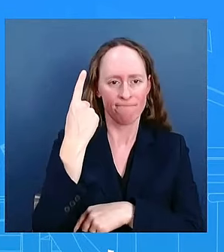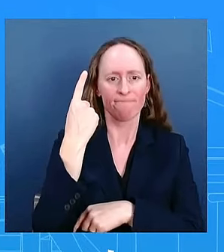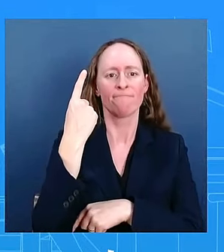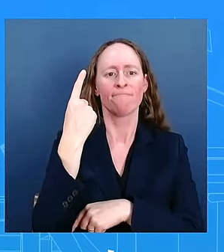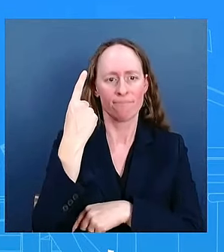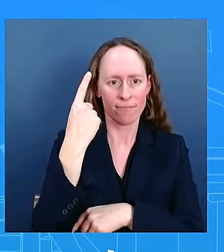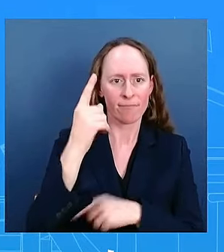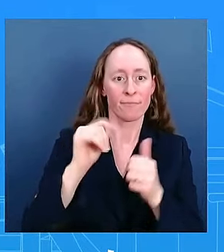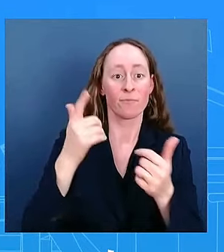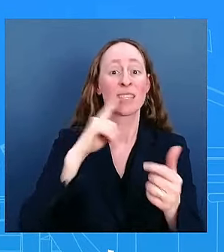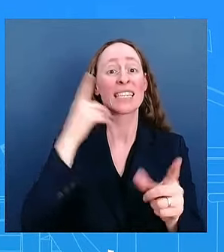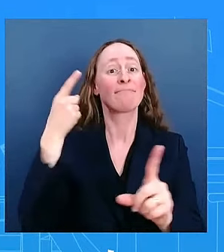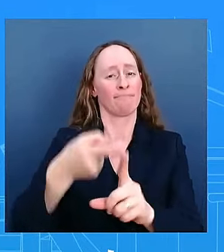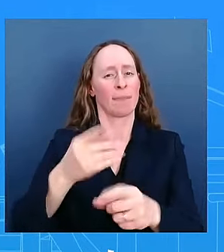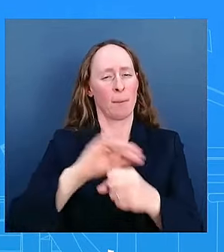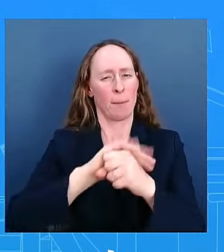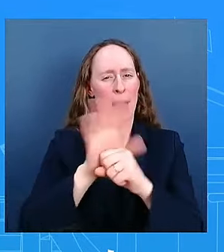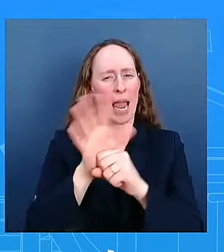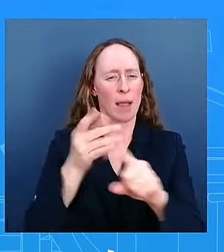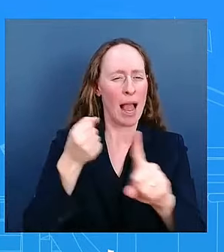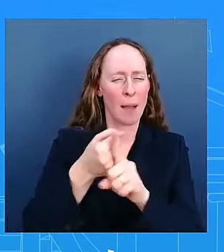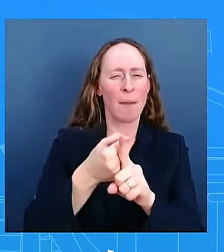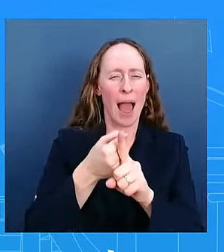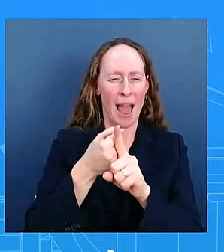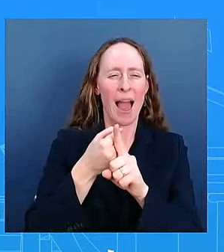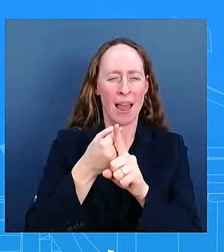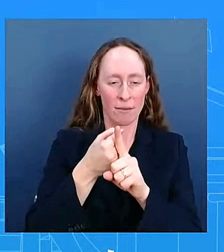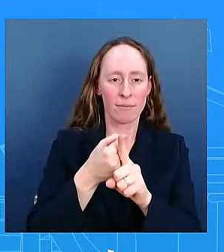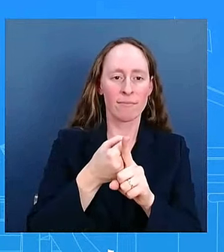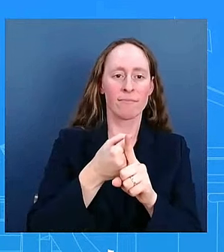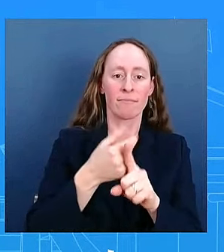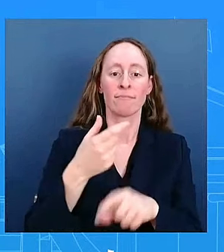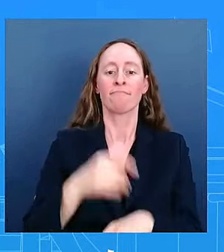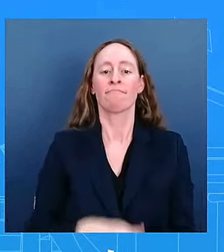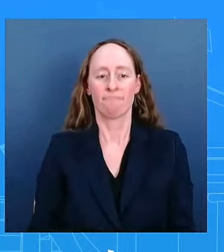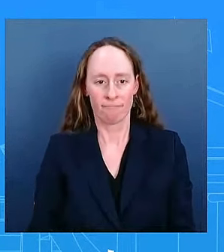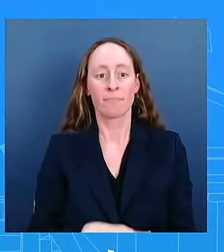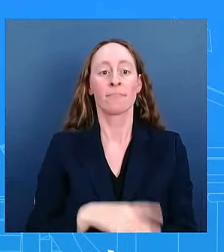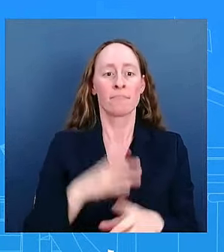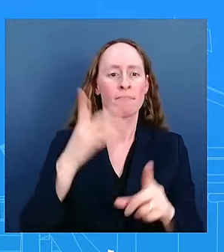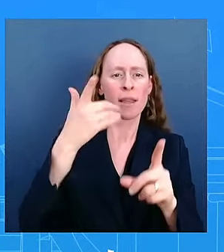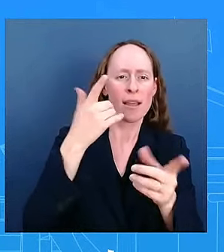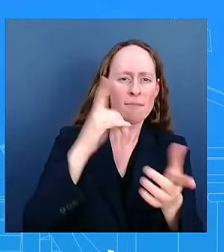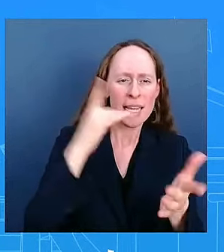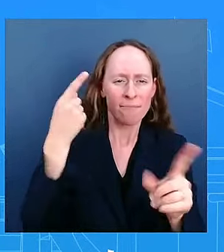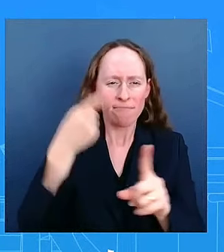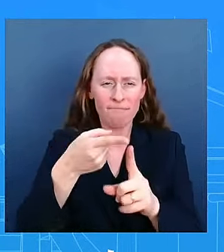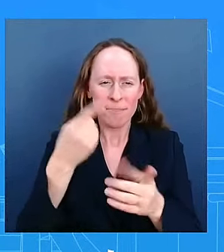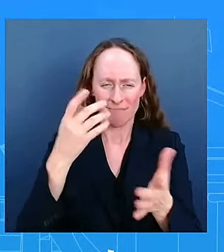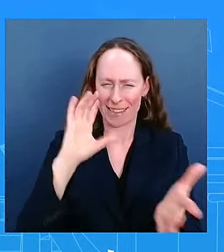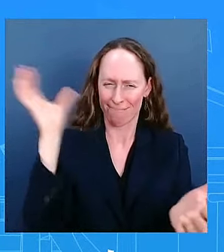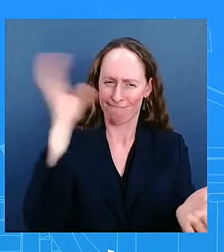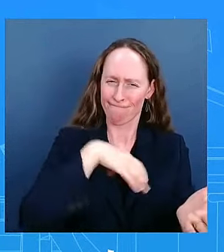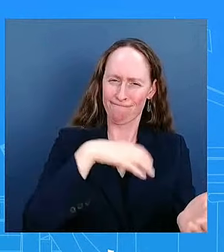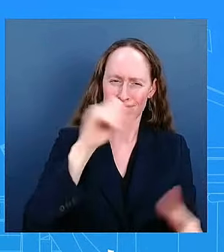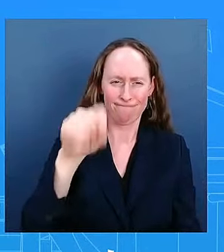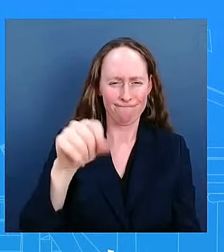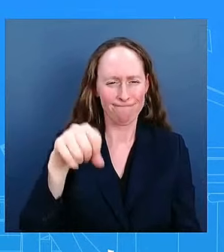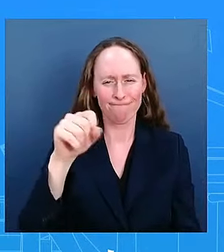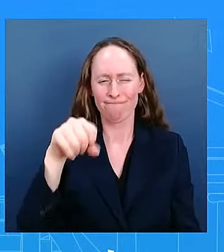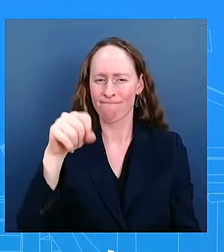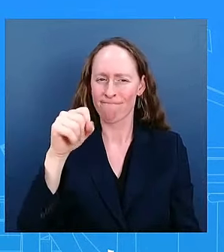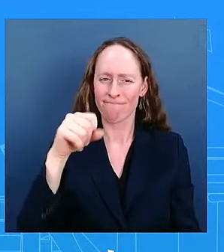pandemic pandemic economics which is its own weird beast um one of the things that we saw in the pandemic was that